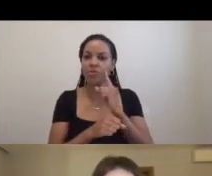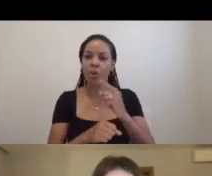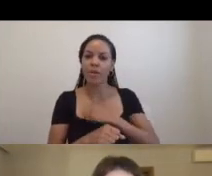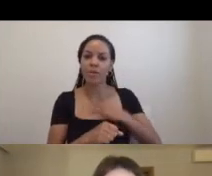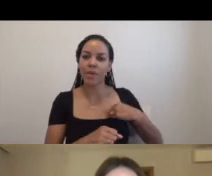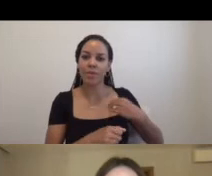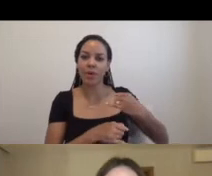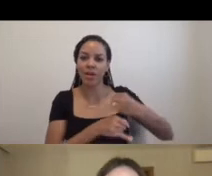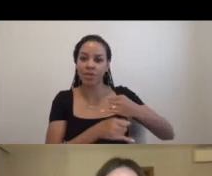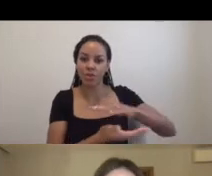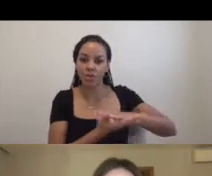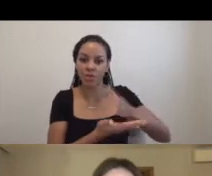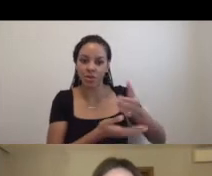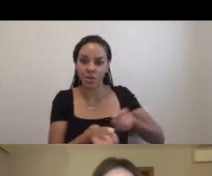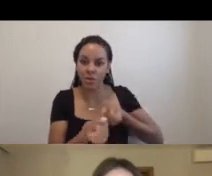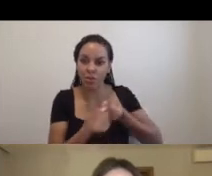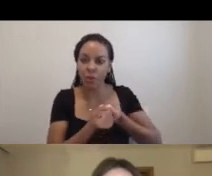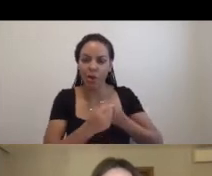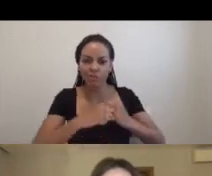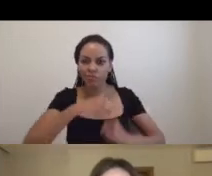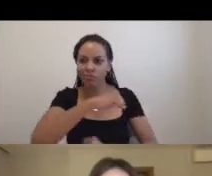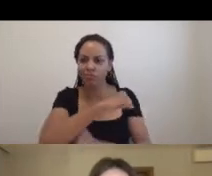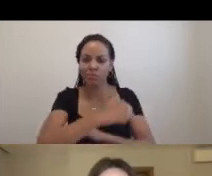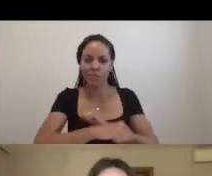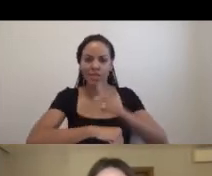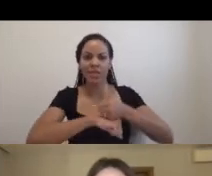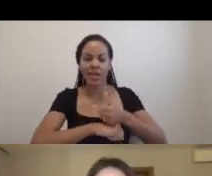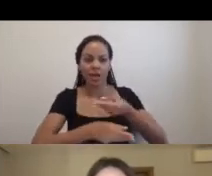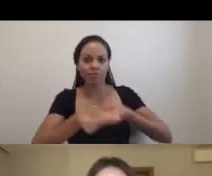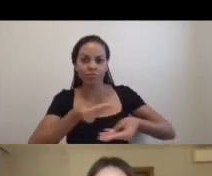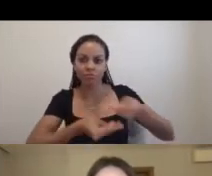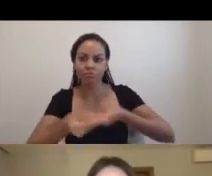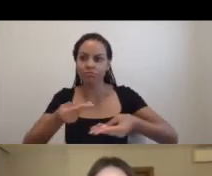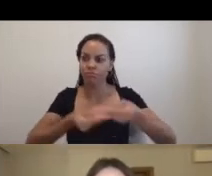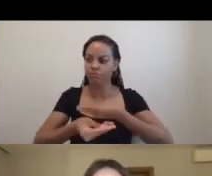structure and a network to collaborate and share resources and knowledge.